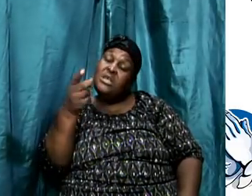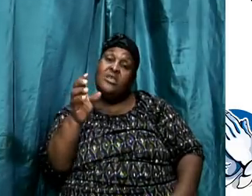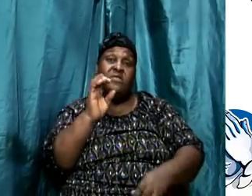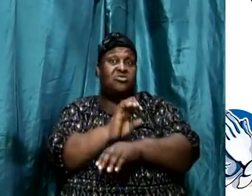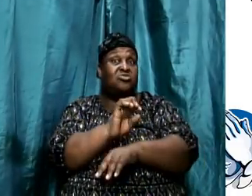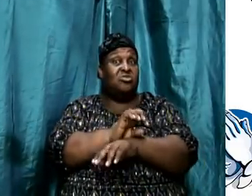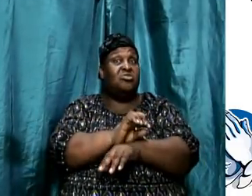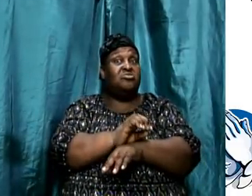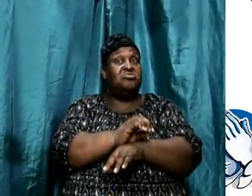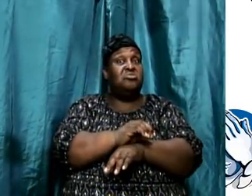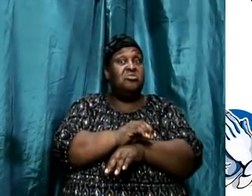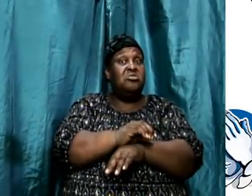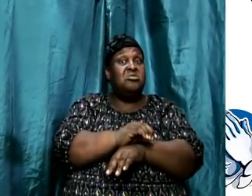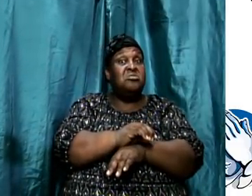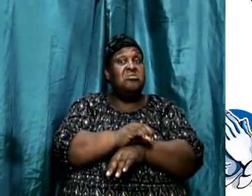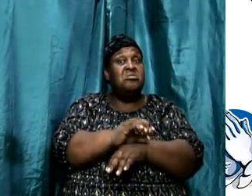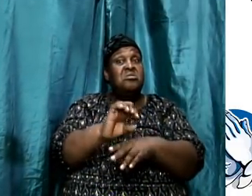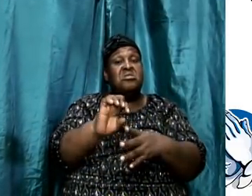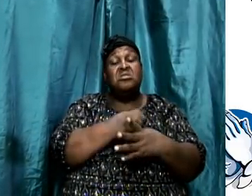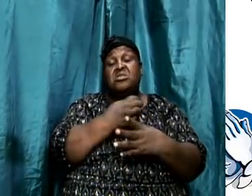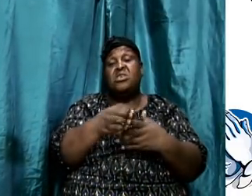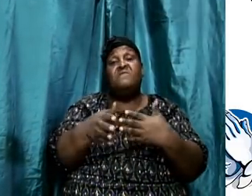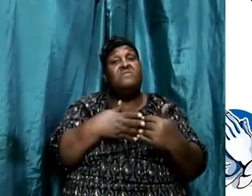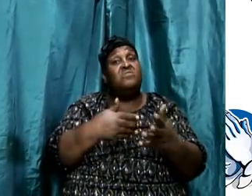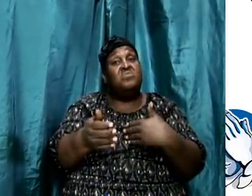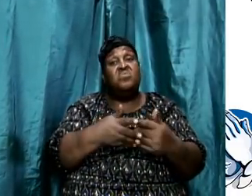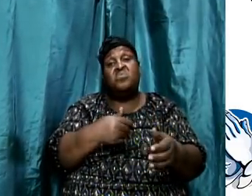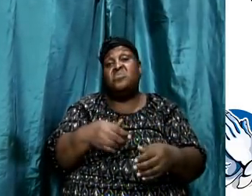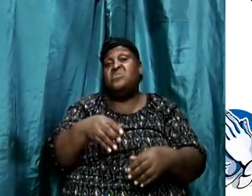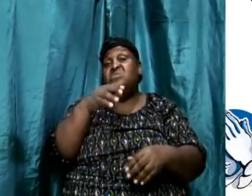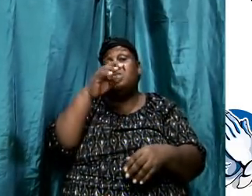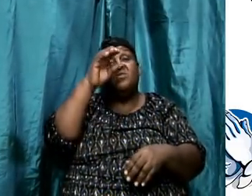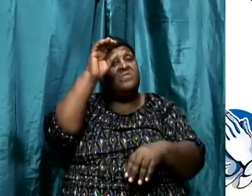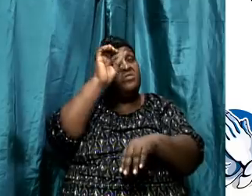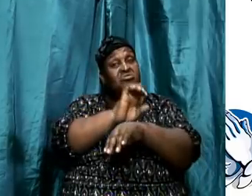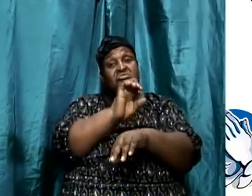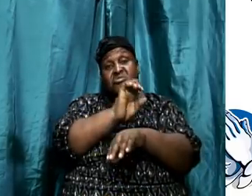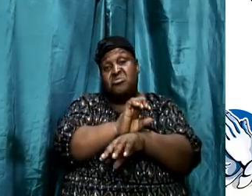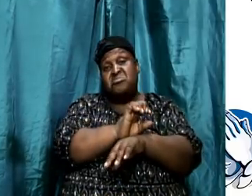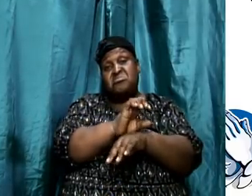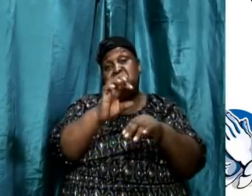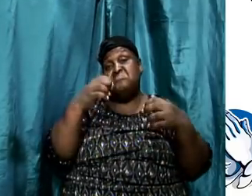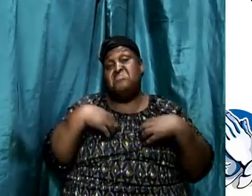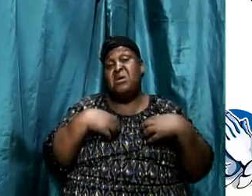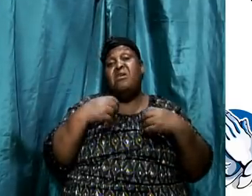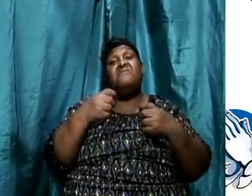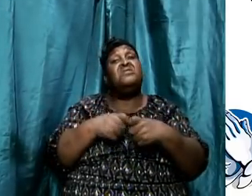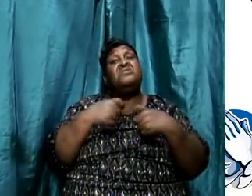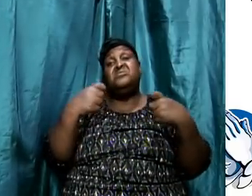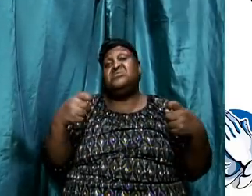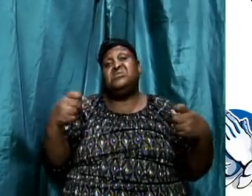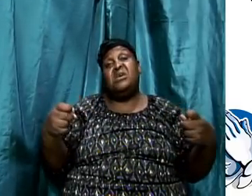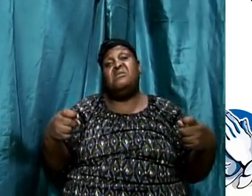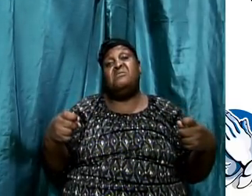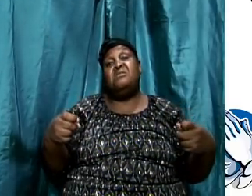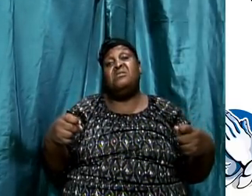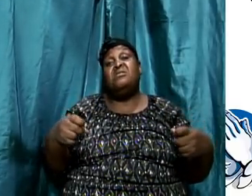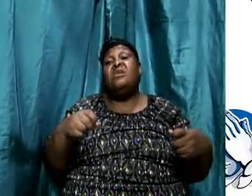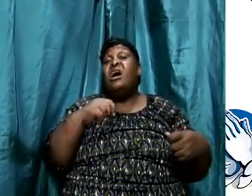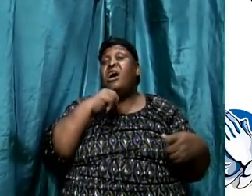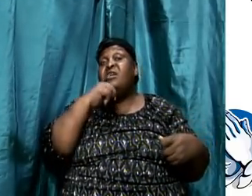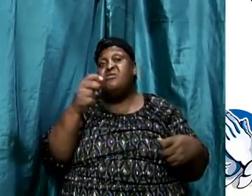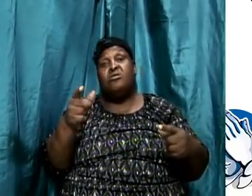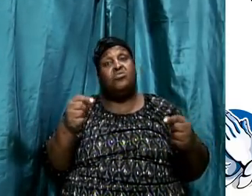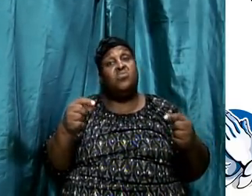even though the church was corrupt, amen, and it shows a lot of things from that, know, even though the church was very corrupt and the church was not doing what it